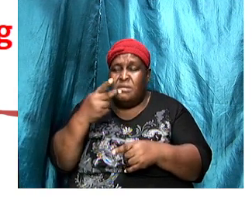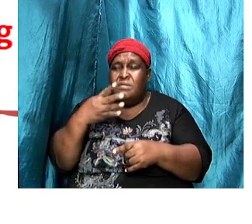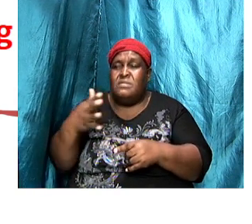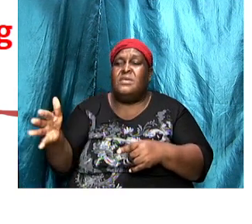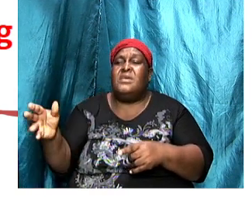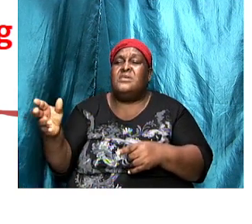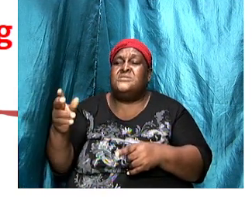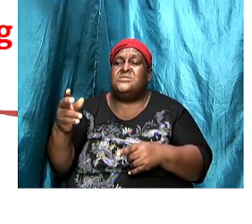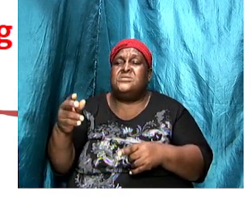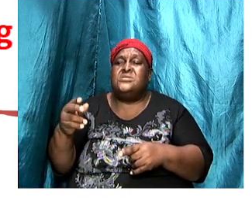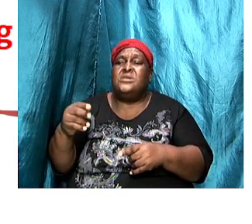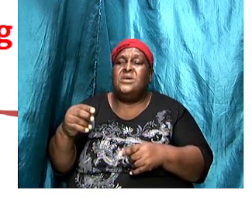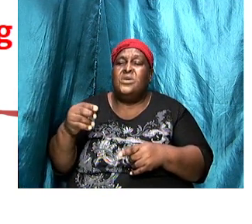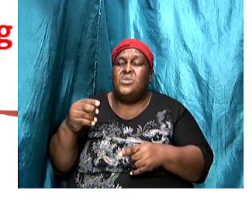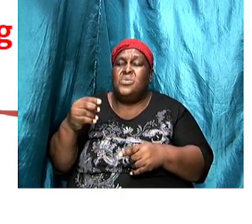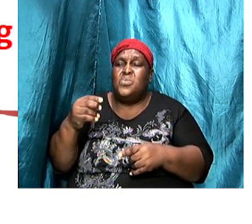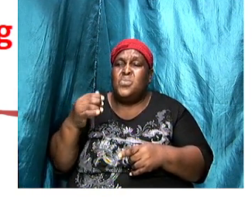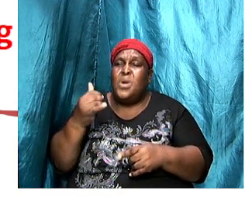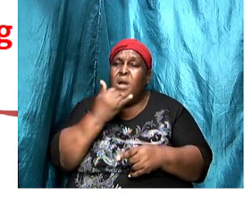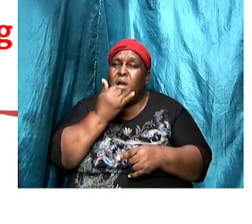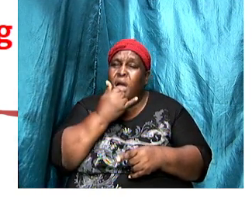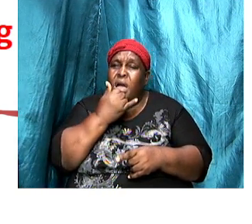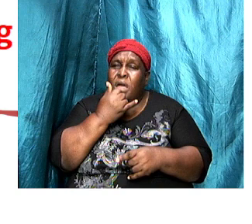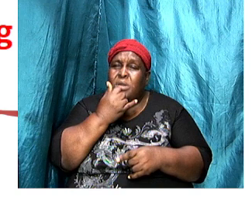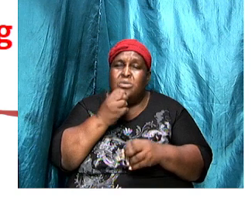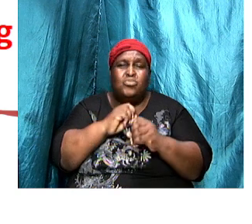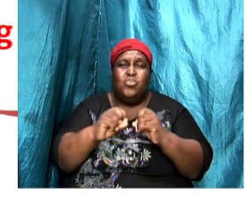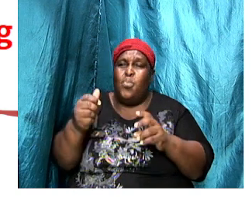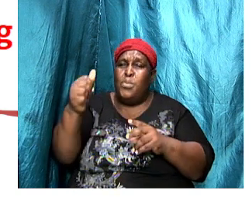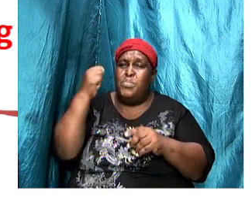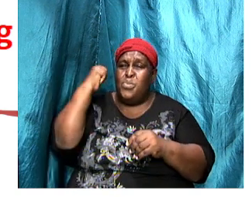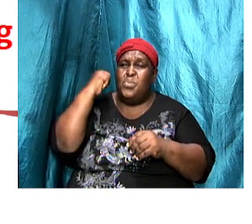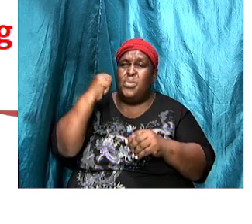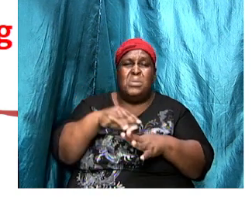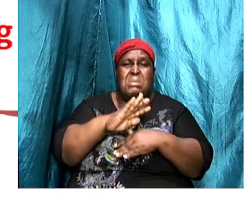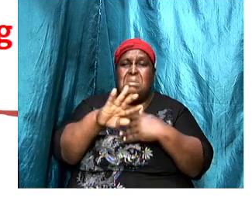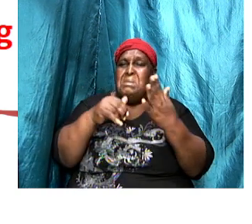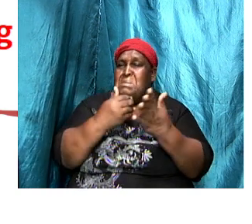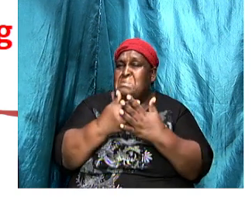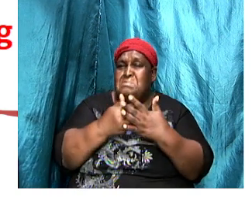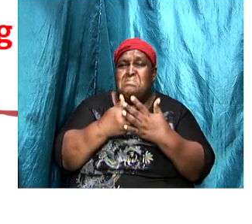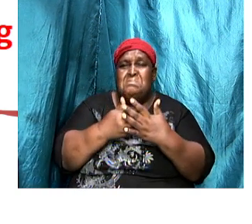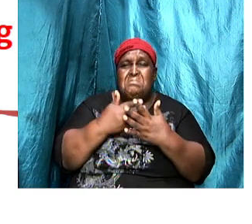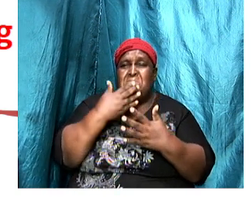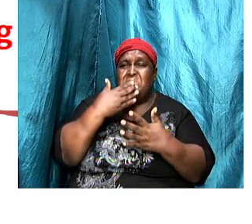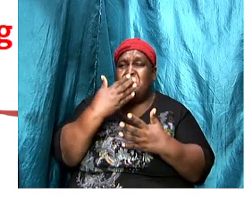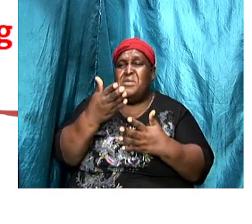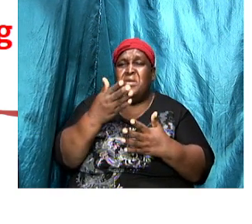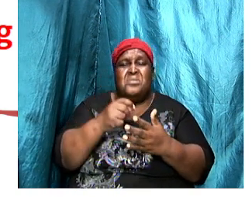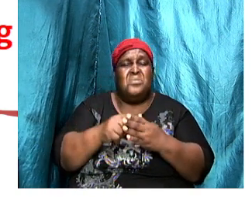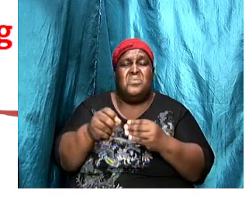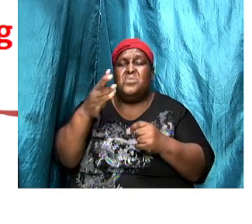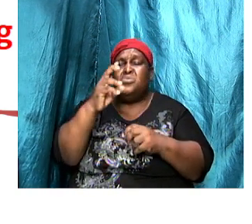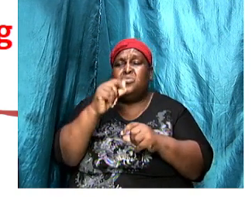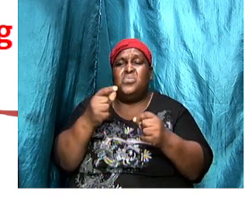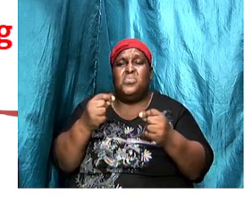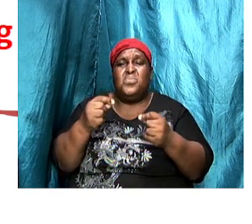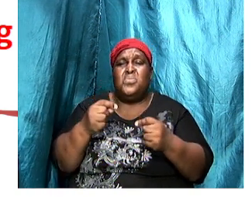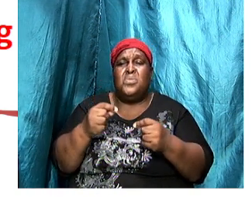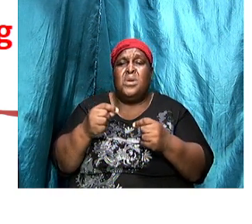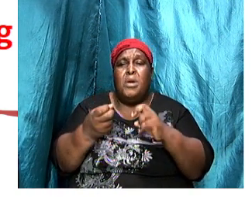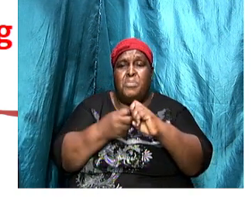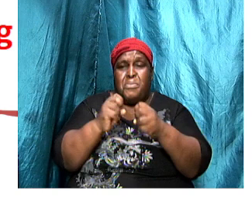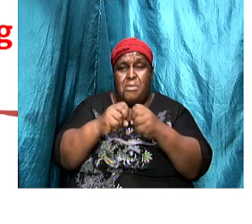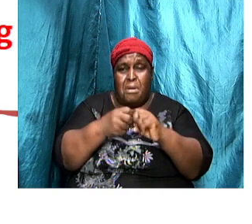so he is saying with all that you were doing and I commend you for it there is a problem you have left your first